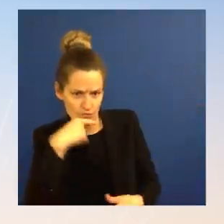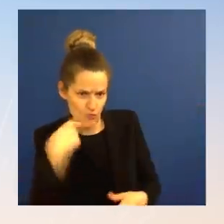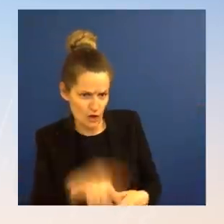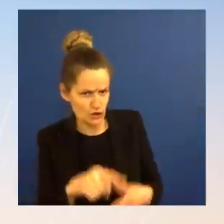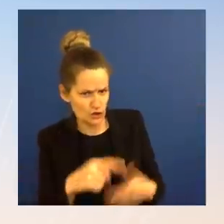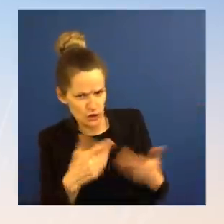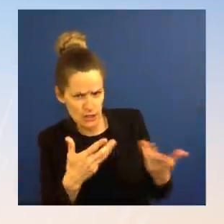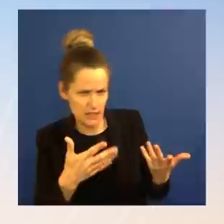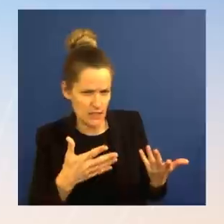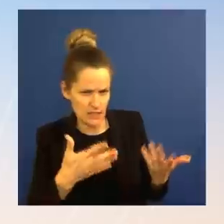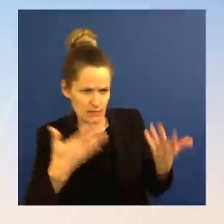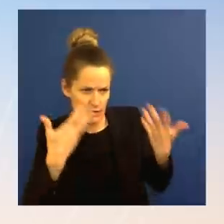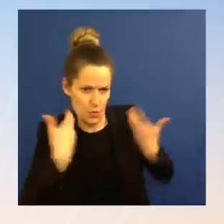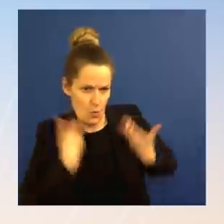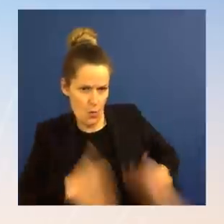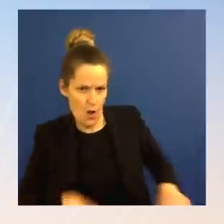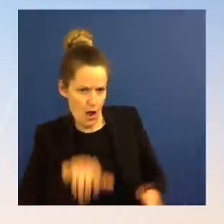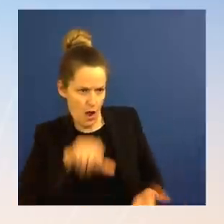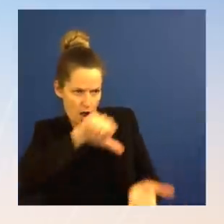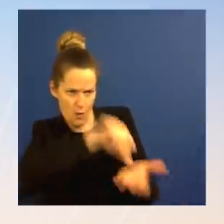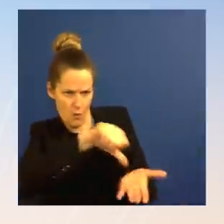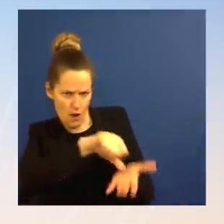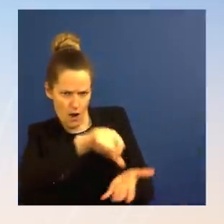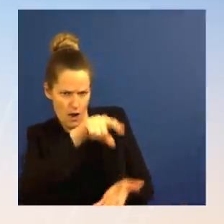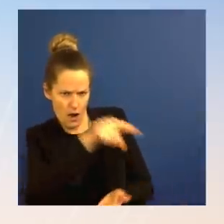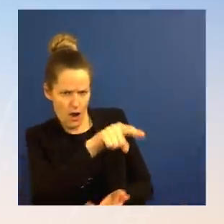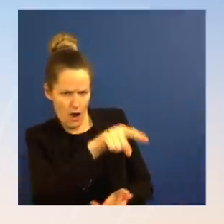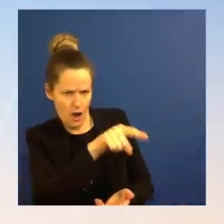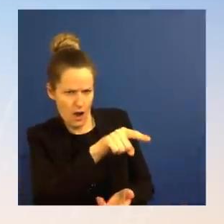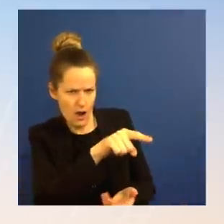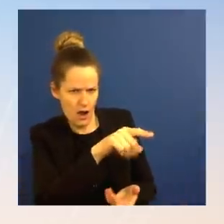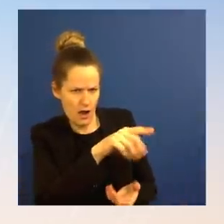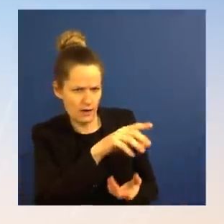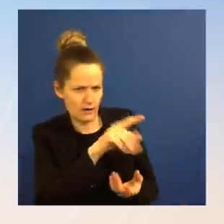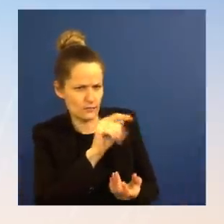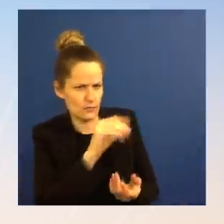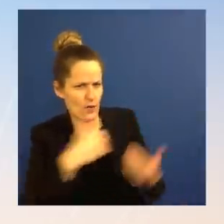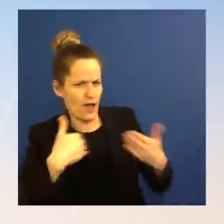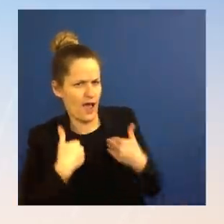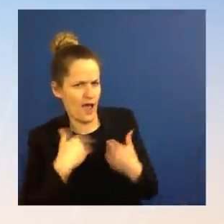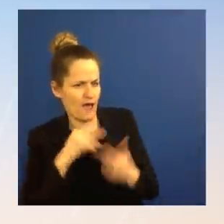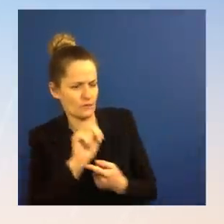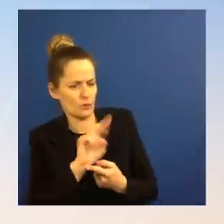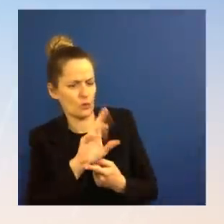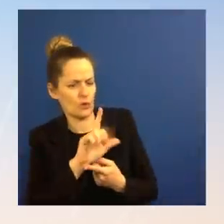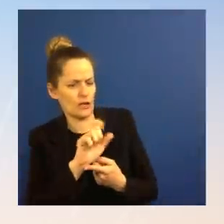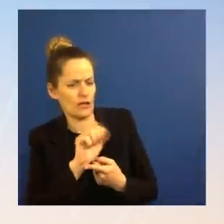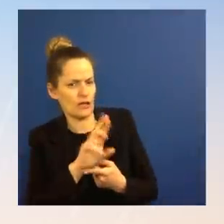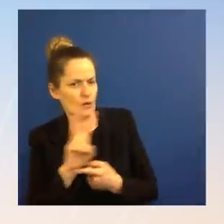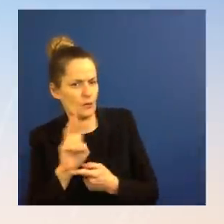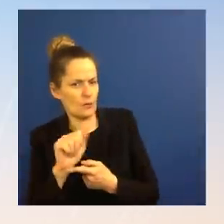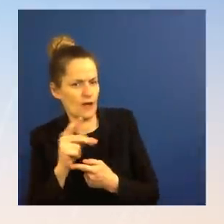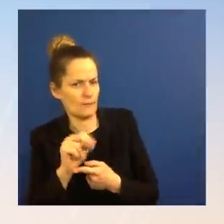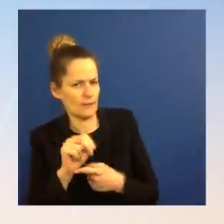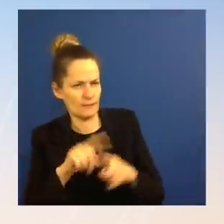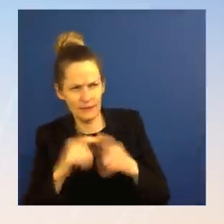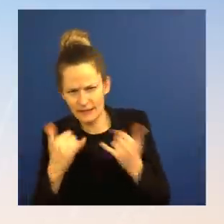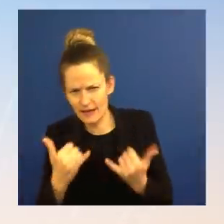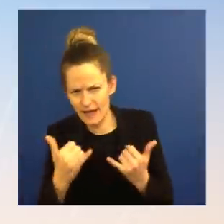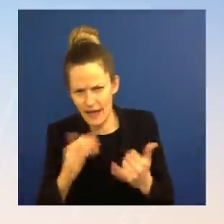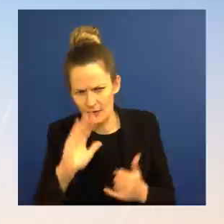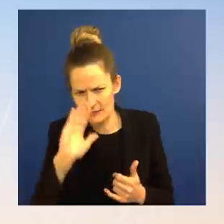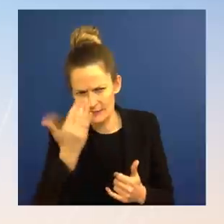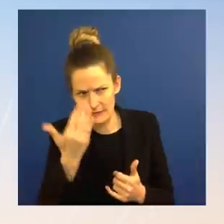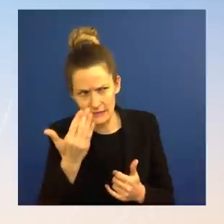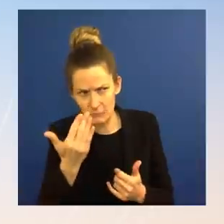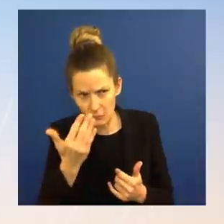Ms. Well, let me take the second one first. I would say that our team, we're continuing to engage with Iran deal